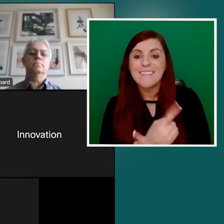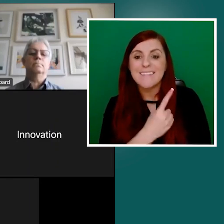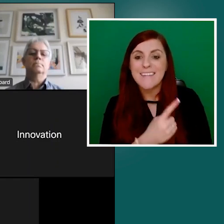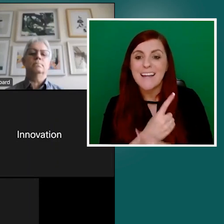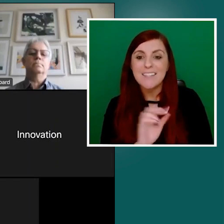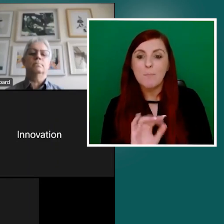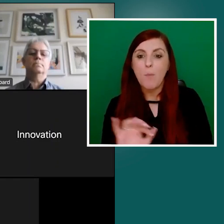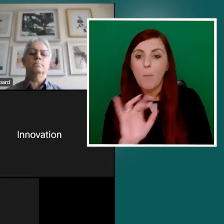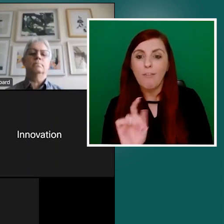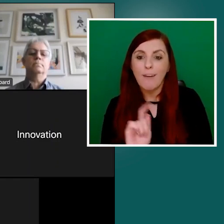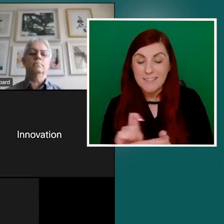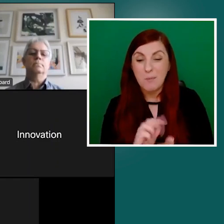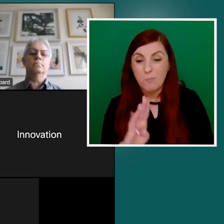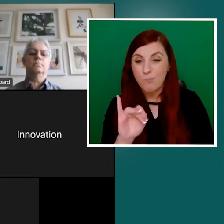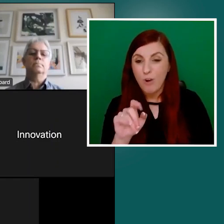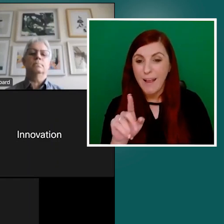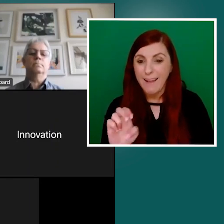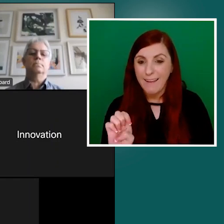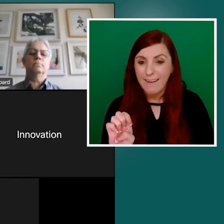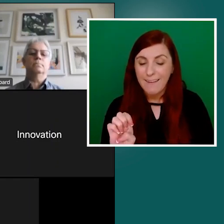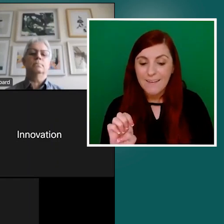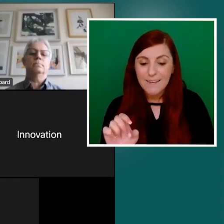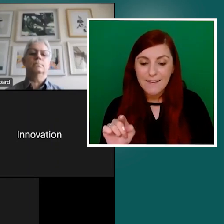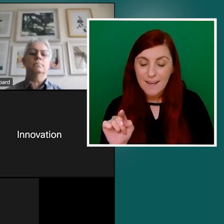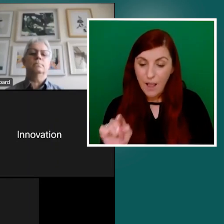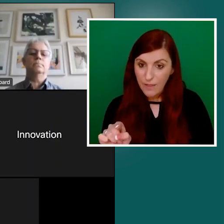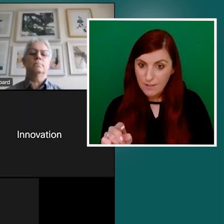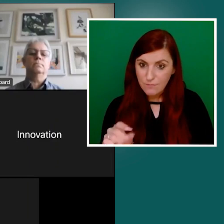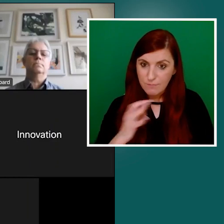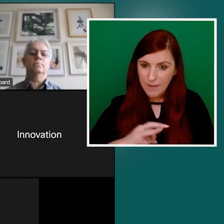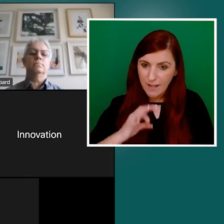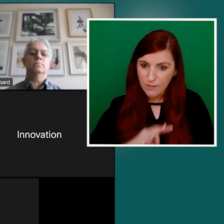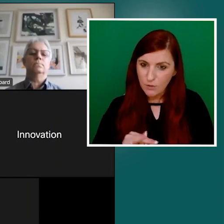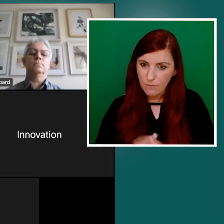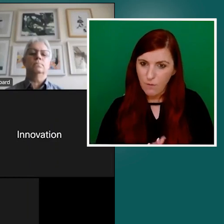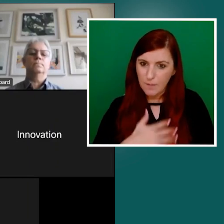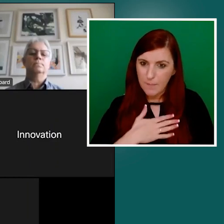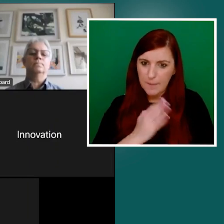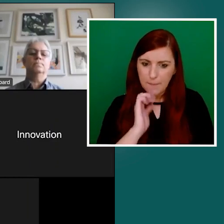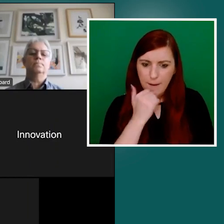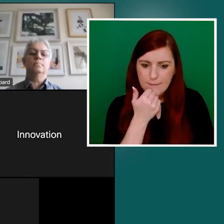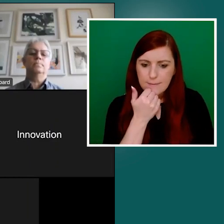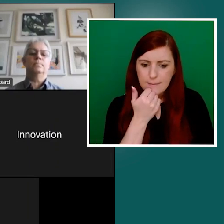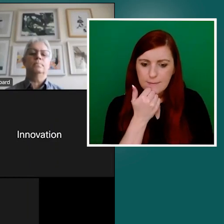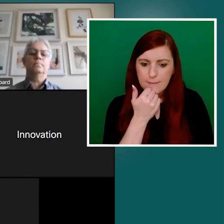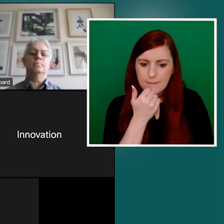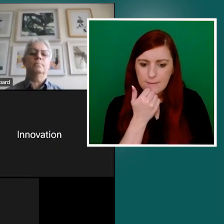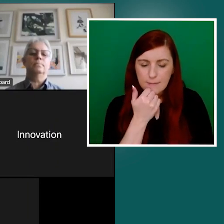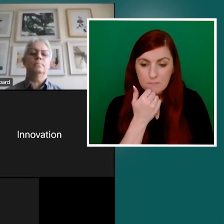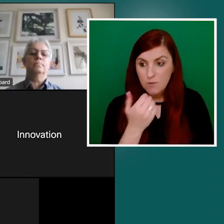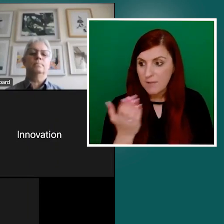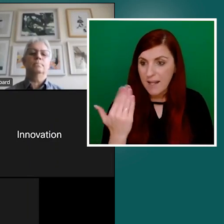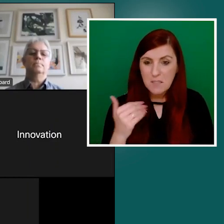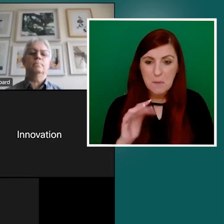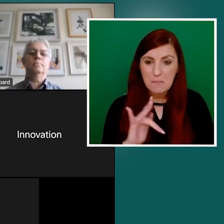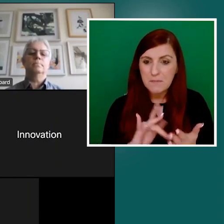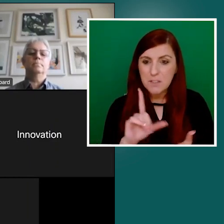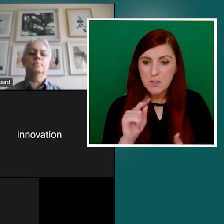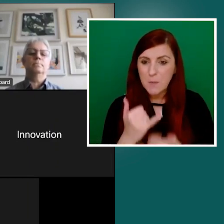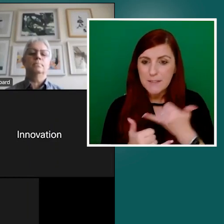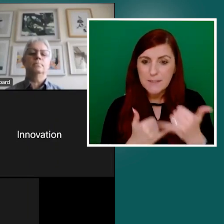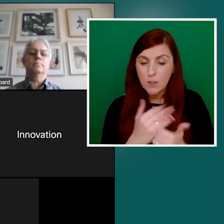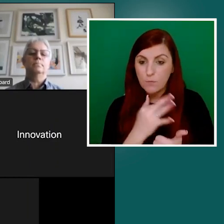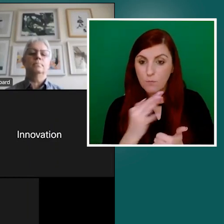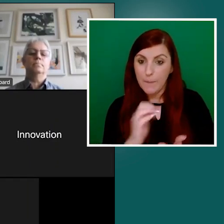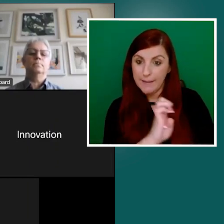And that's very, very useful because it's come out over the last 15, 20 years from the European Union that medicine